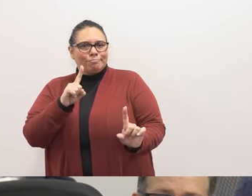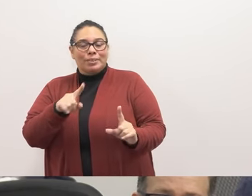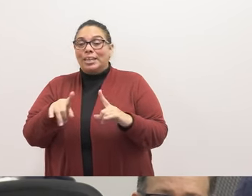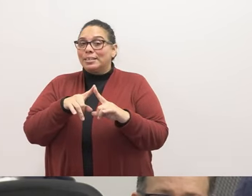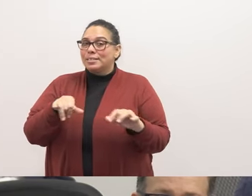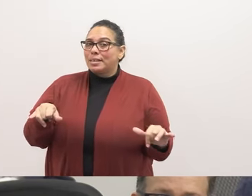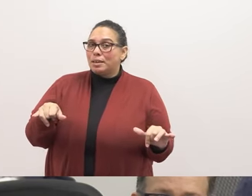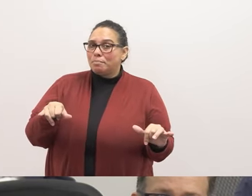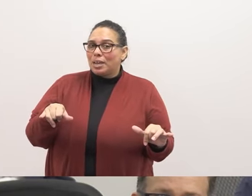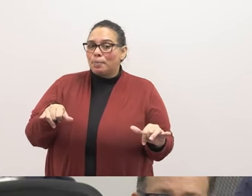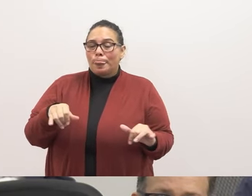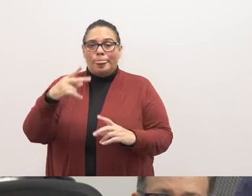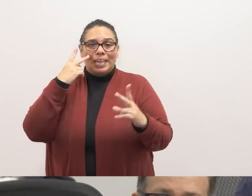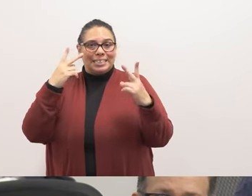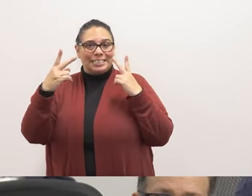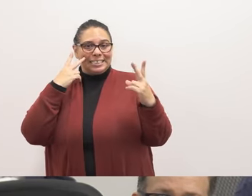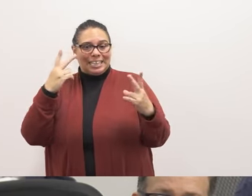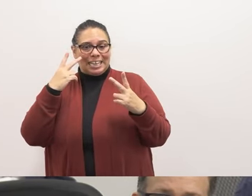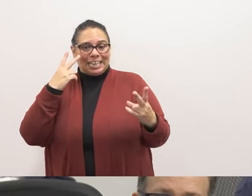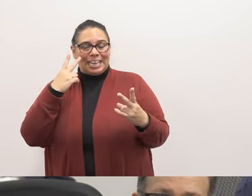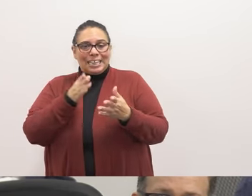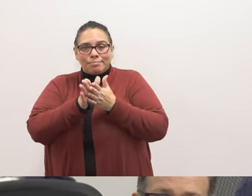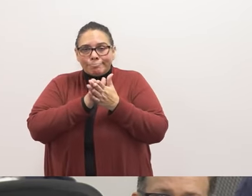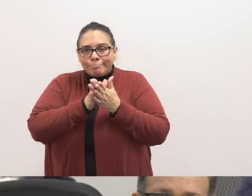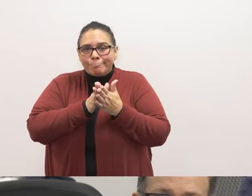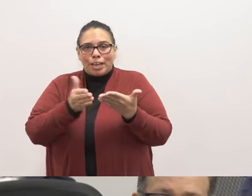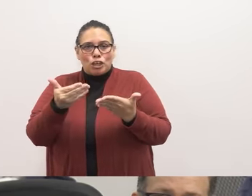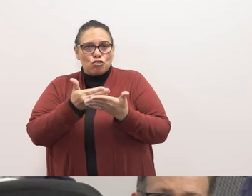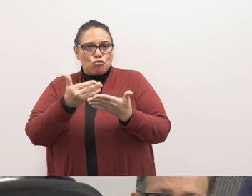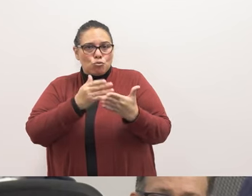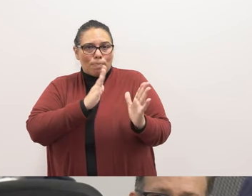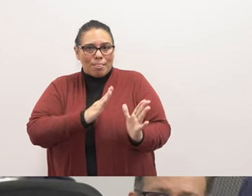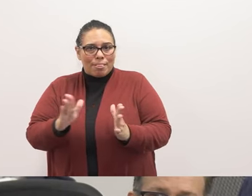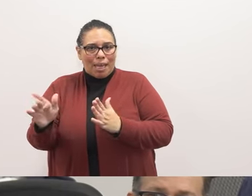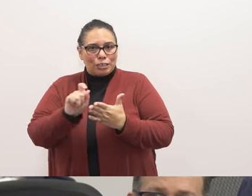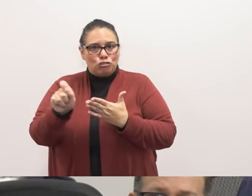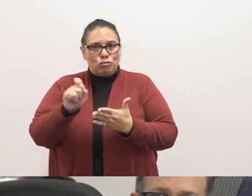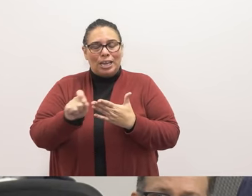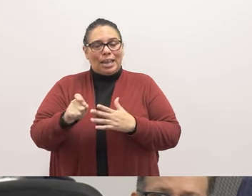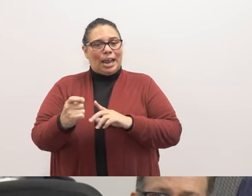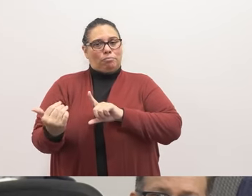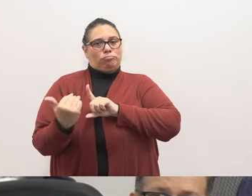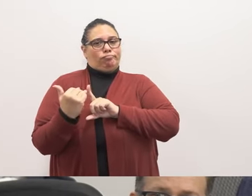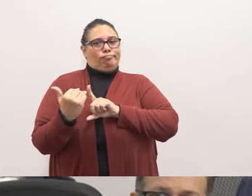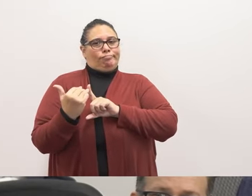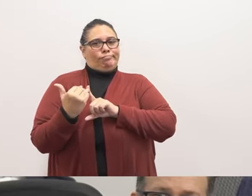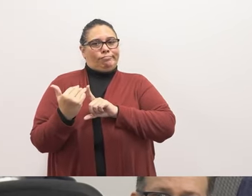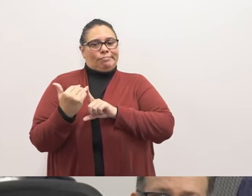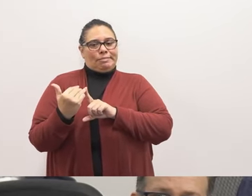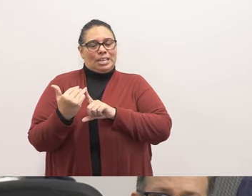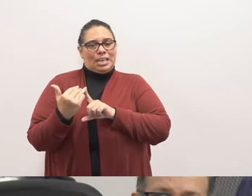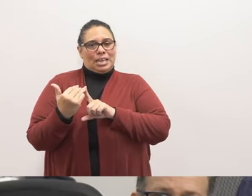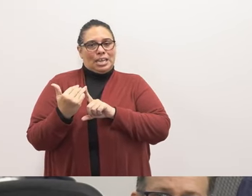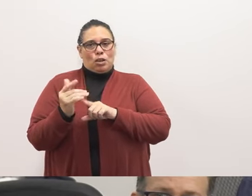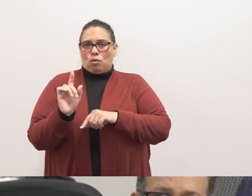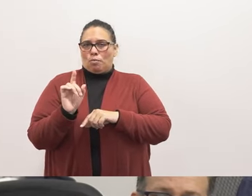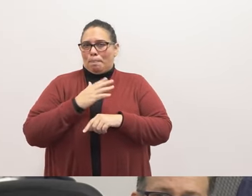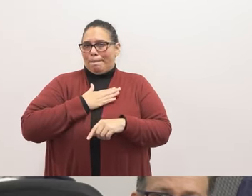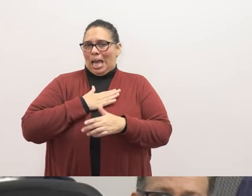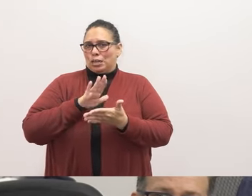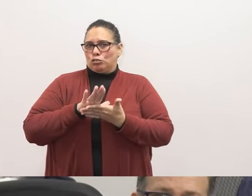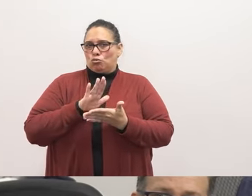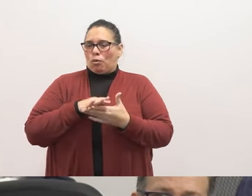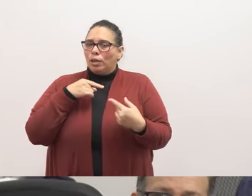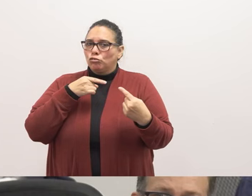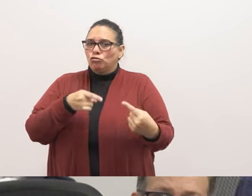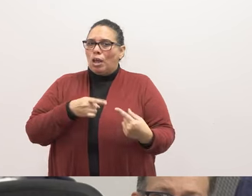time, seeing all of these ambitious new plans written up, I was reminded of the fact that at the school I go to, I